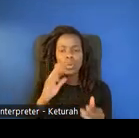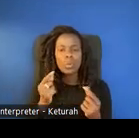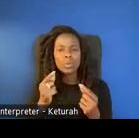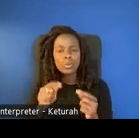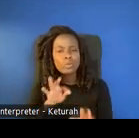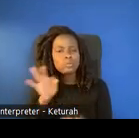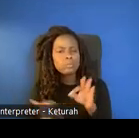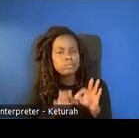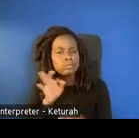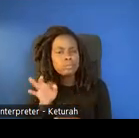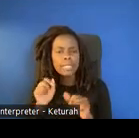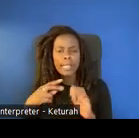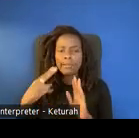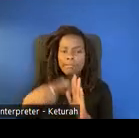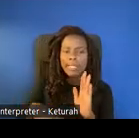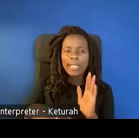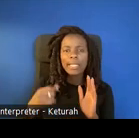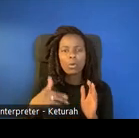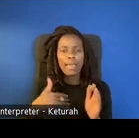them, and then they flip on into the story.